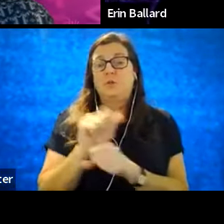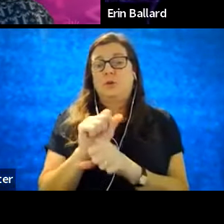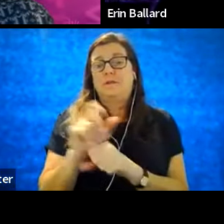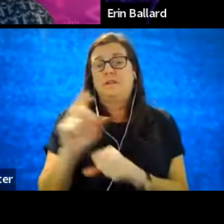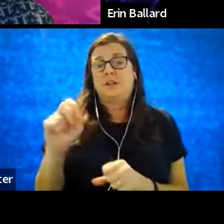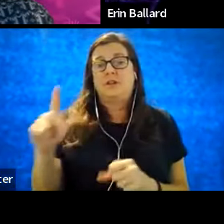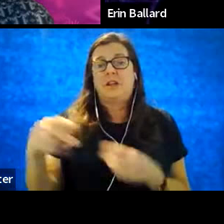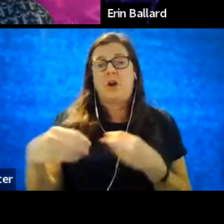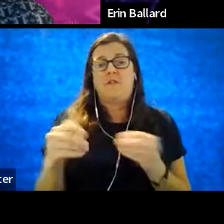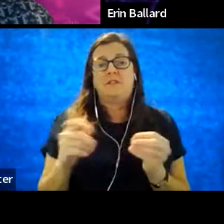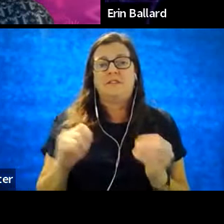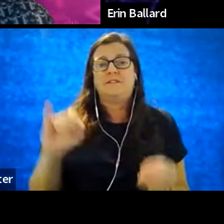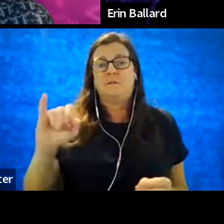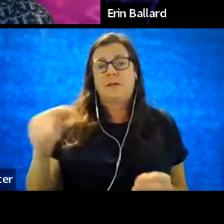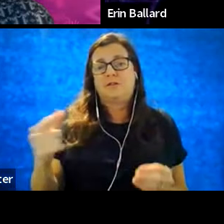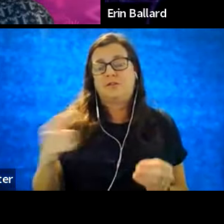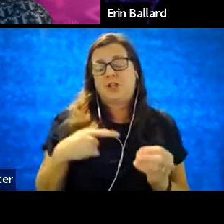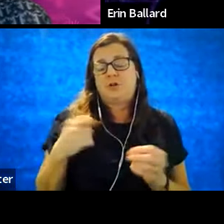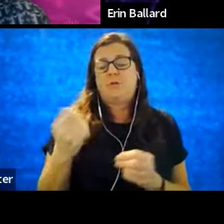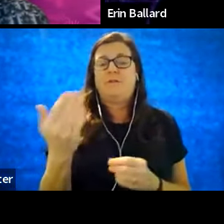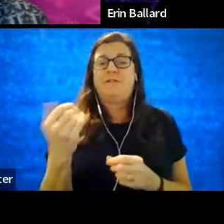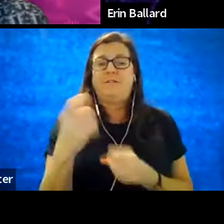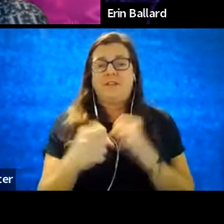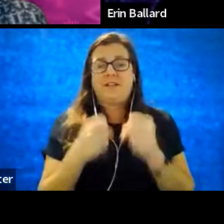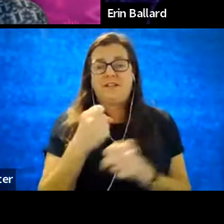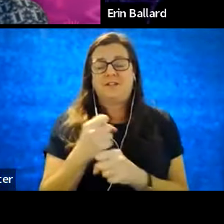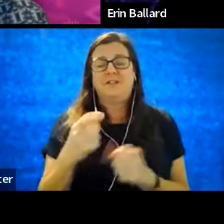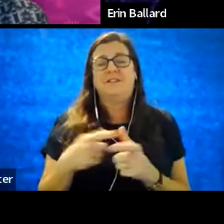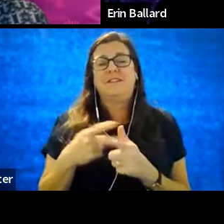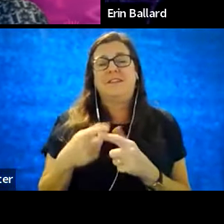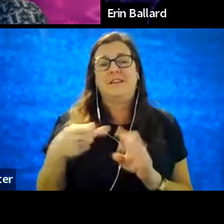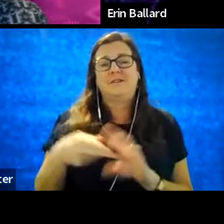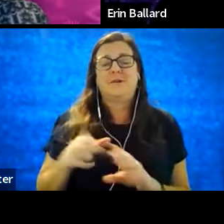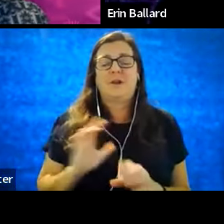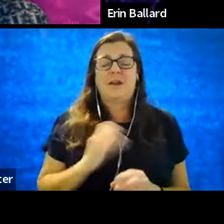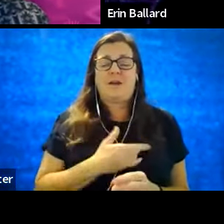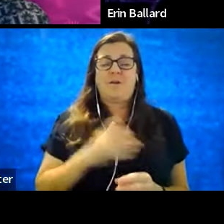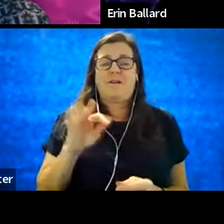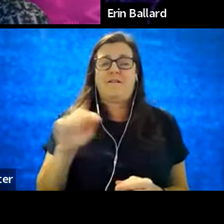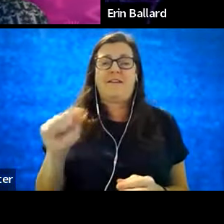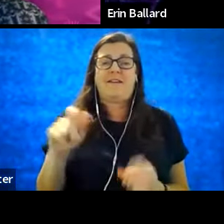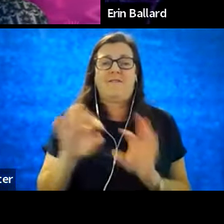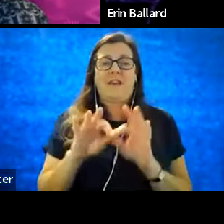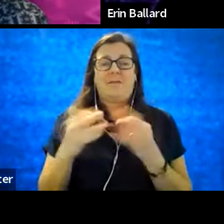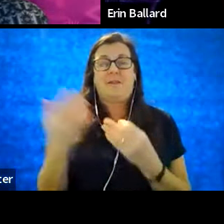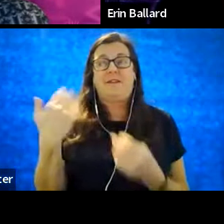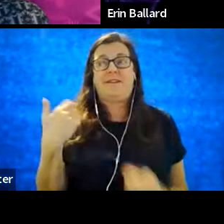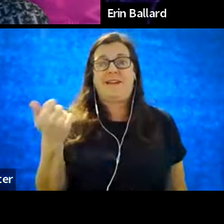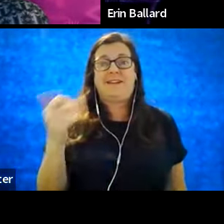Office of Inspector General for 15 years, and then joined our FAA family in 1998.